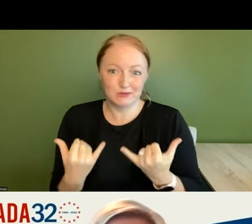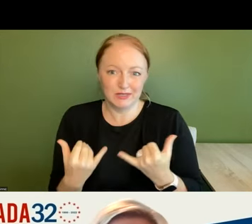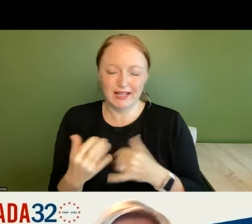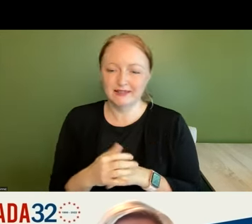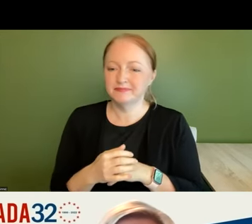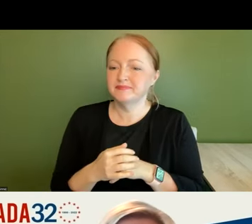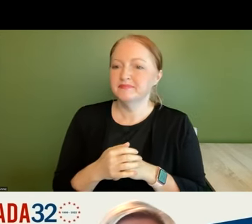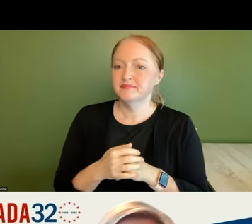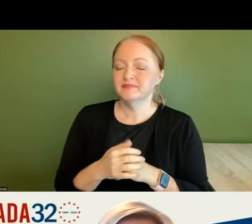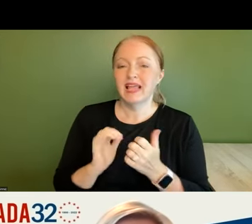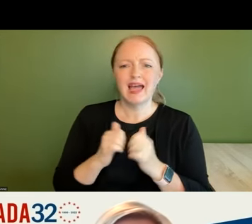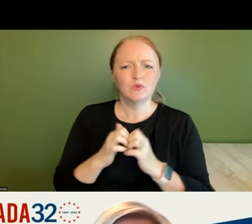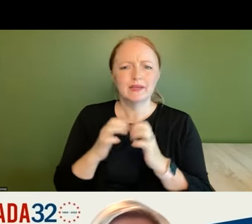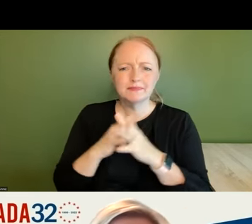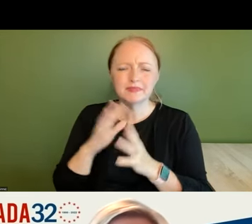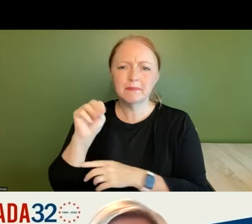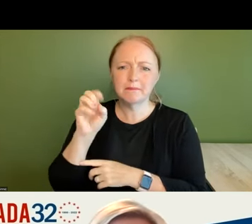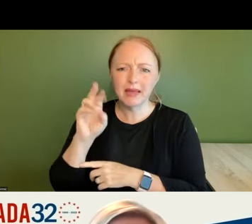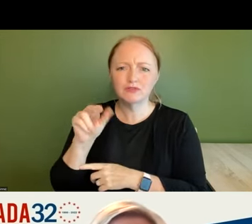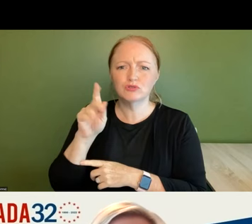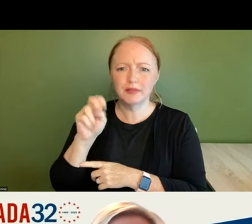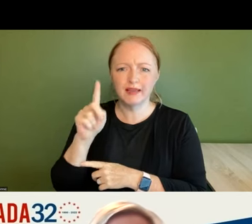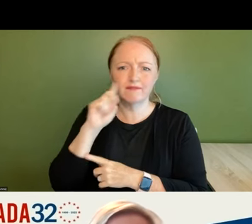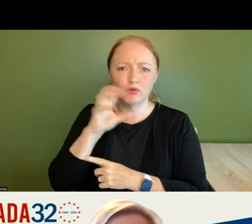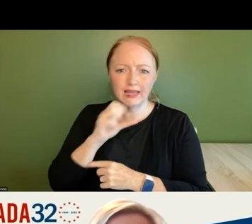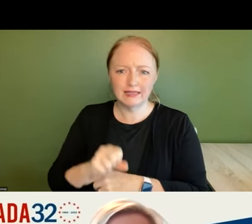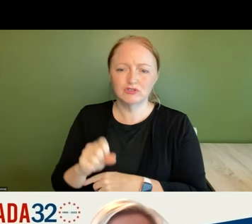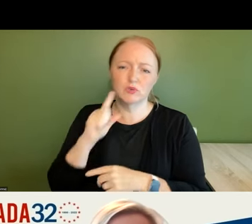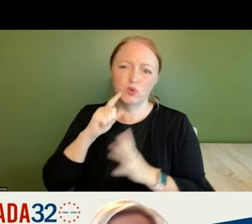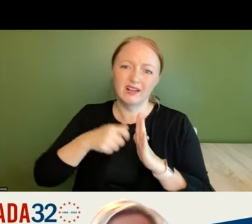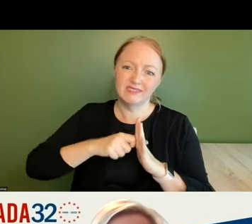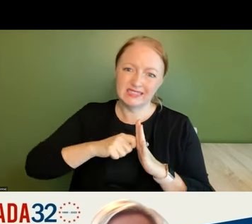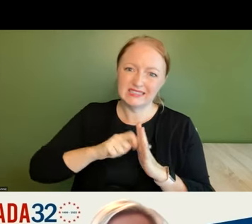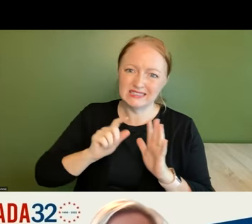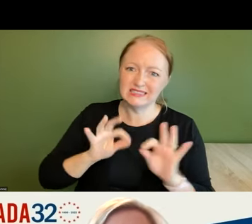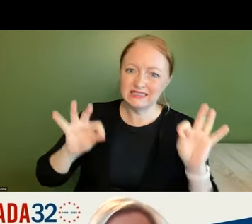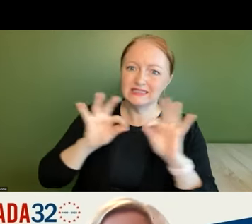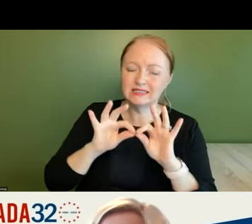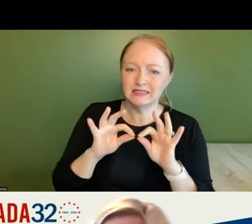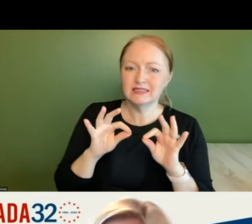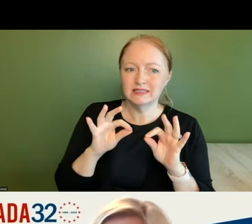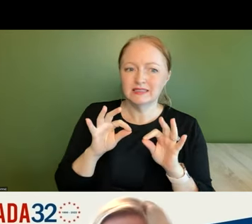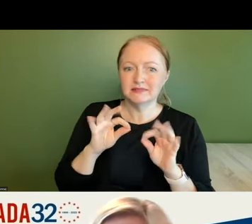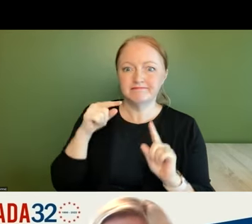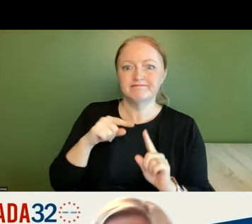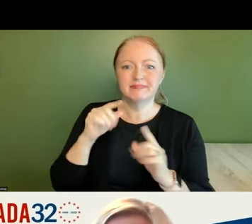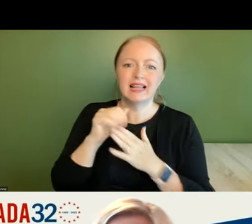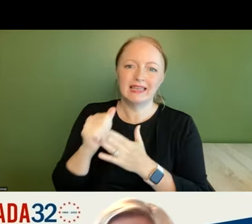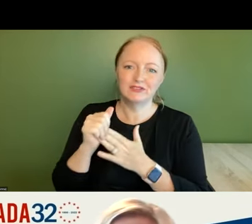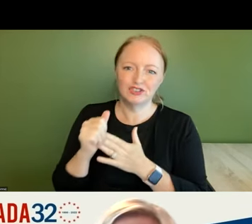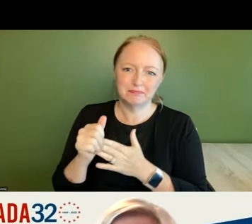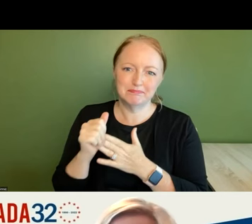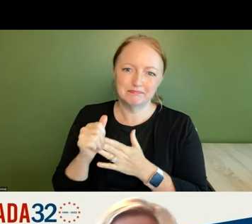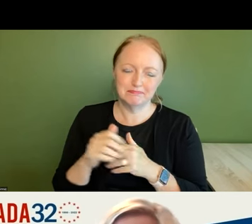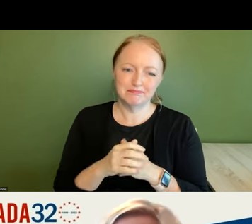formation of the master plan for aging one of the key um um key planks was leadership um